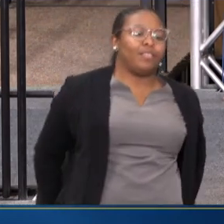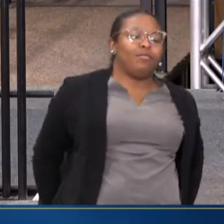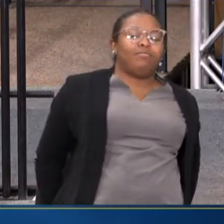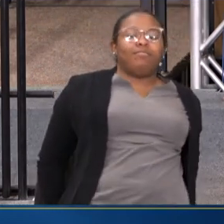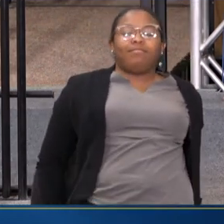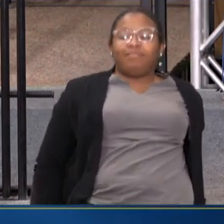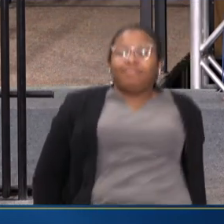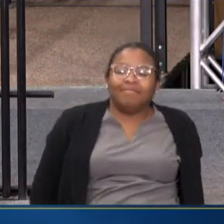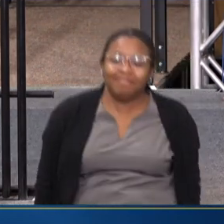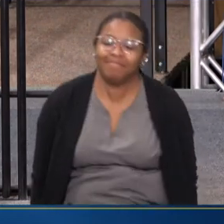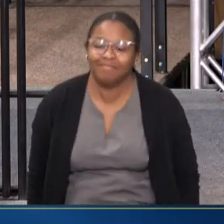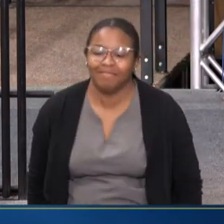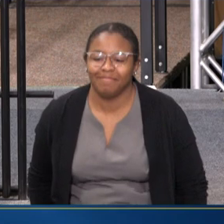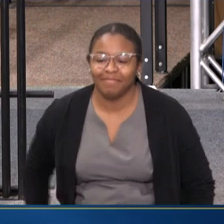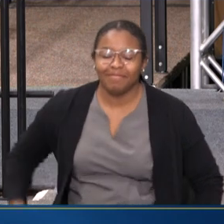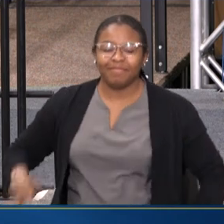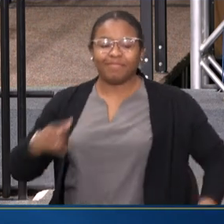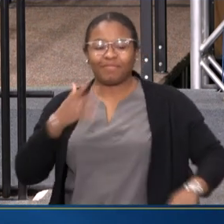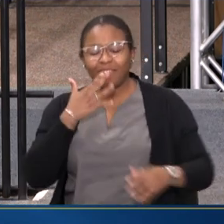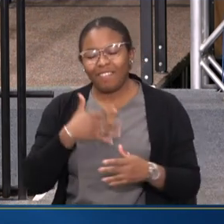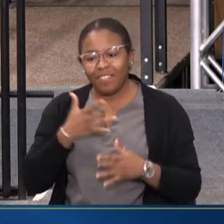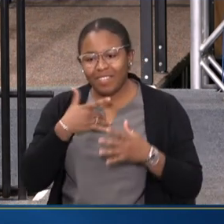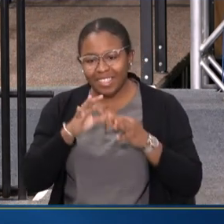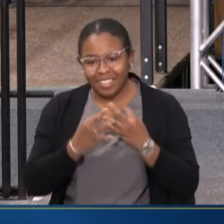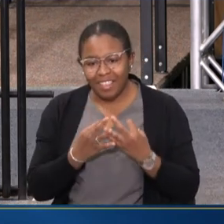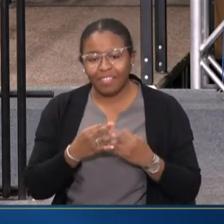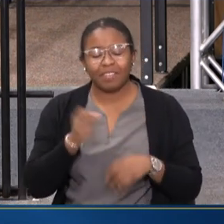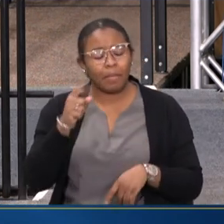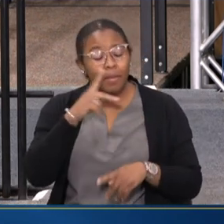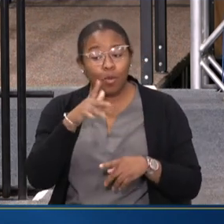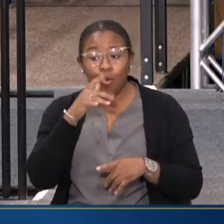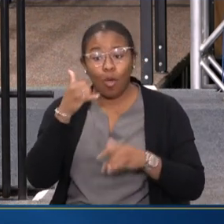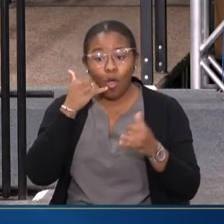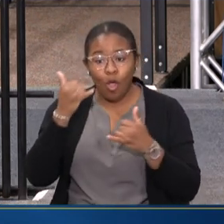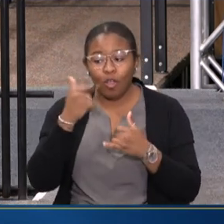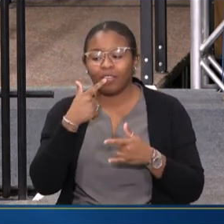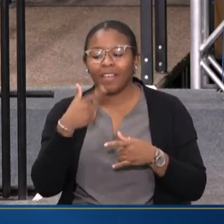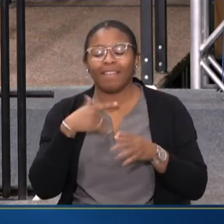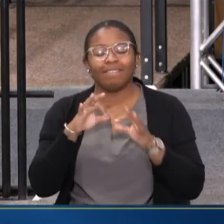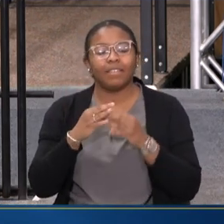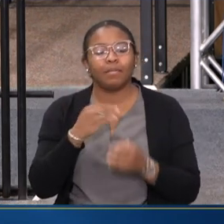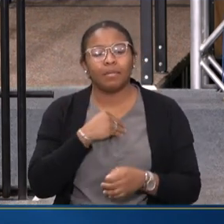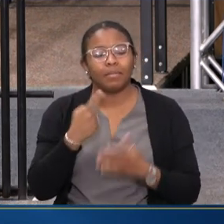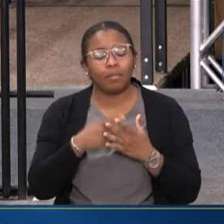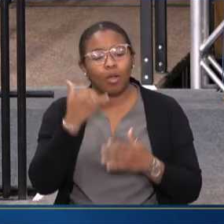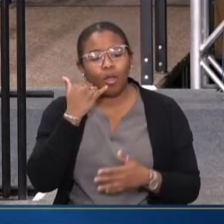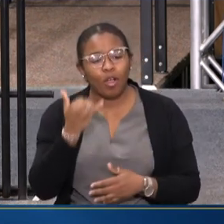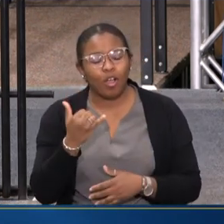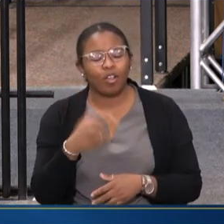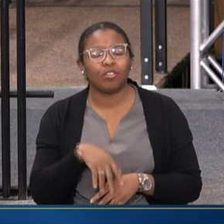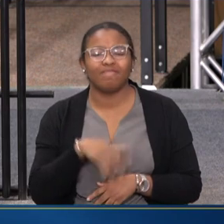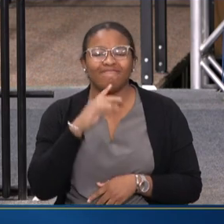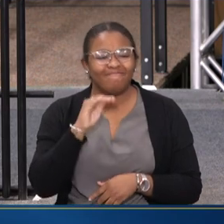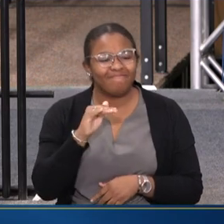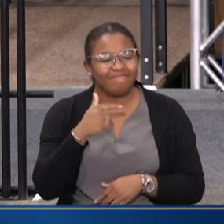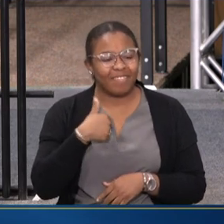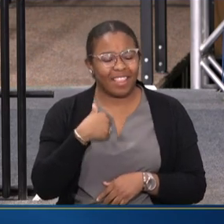THE FOLKS WHO TAKE THE COUNSELORS WHO TELL US ABOUT IT IS THAT SOMETIMES A FAMILY MEMBER WILL CALL AND SAY, I THINK